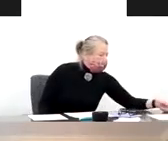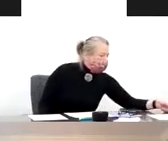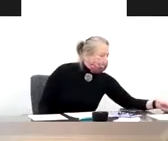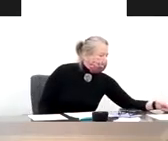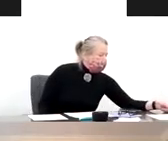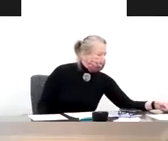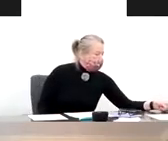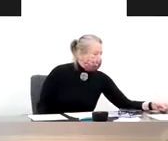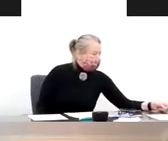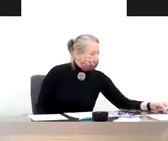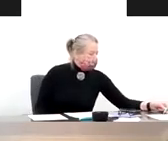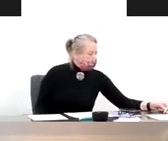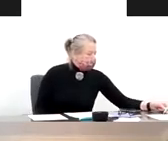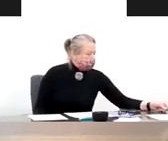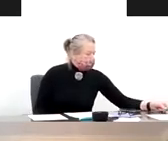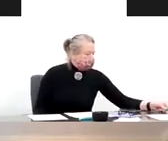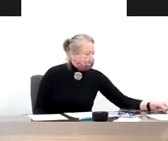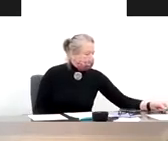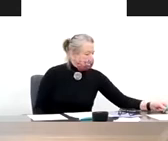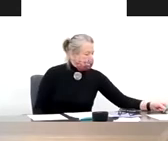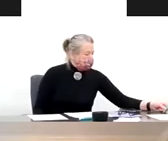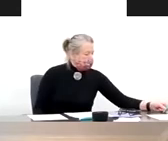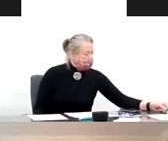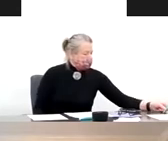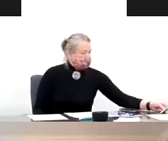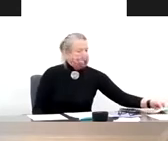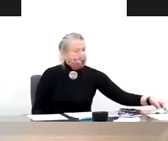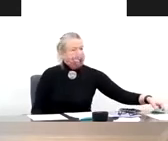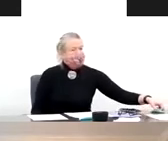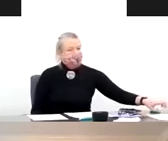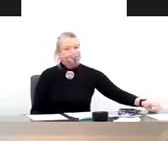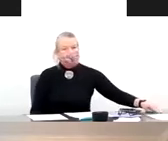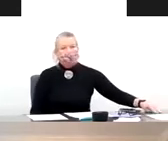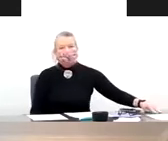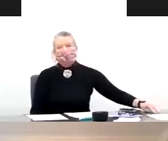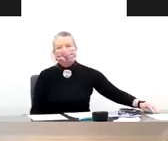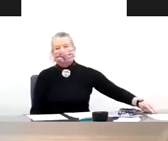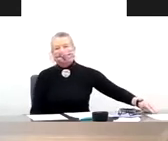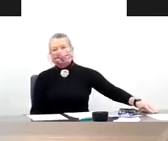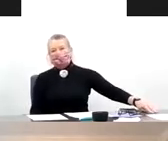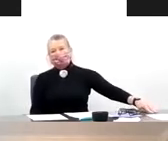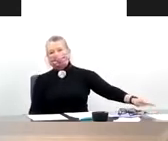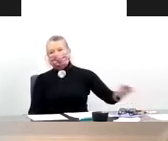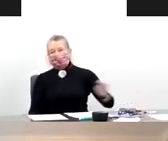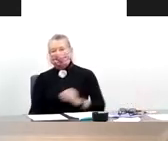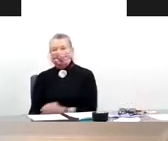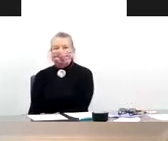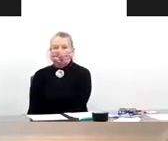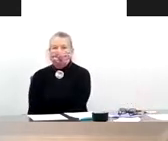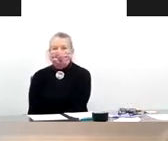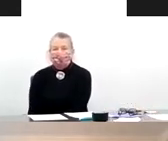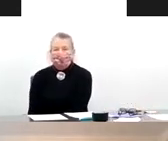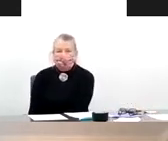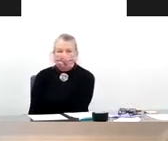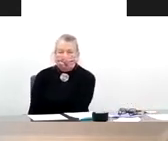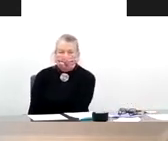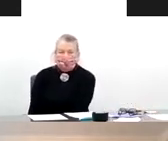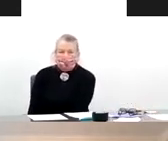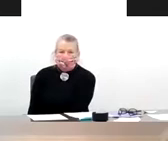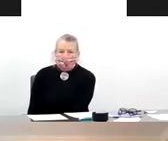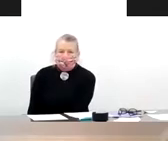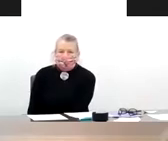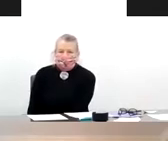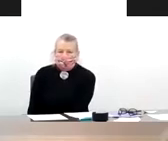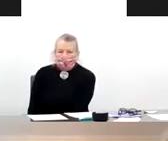also studies to understand what are the barriers so that it can inform our effort.